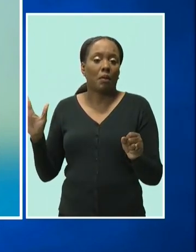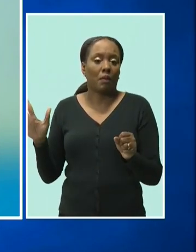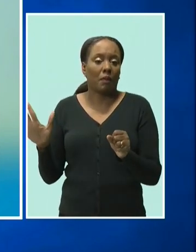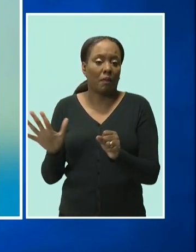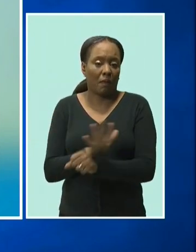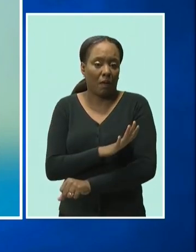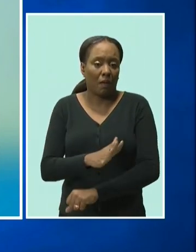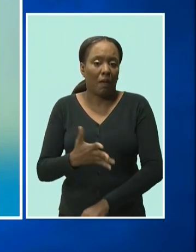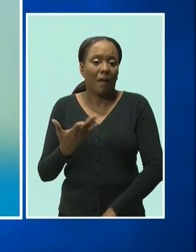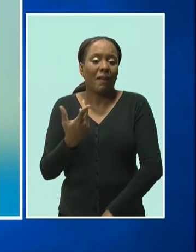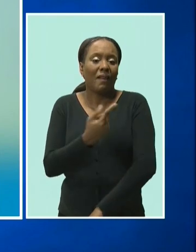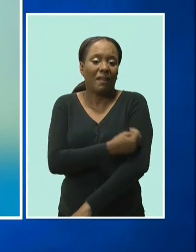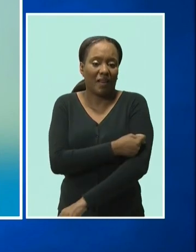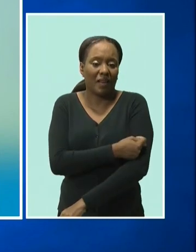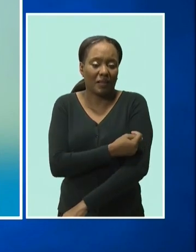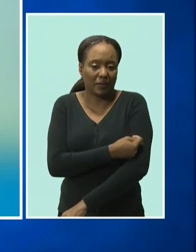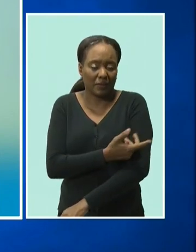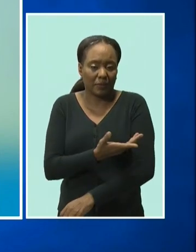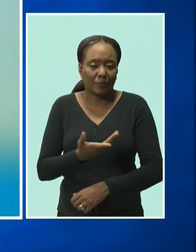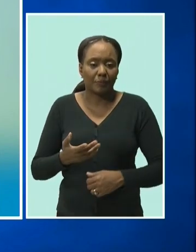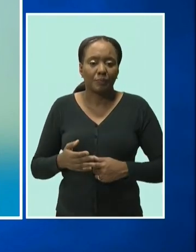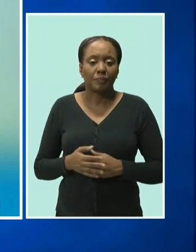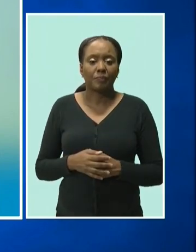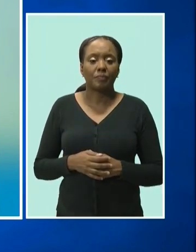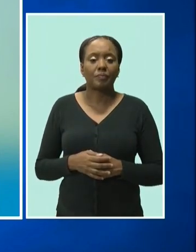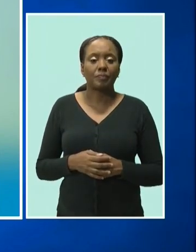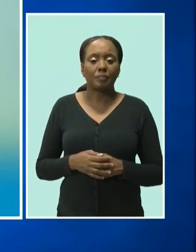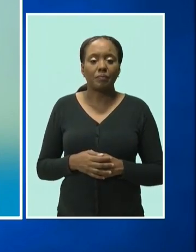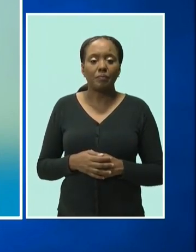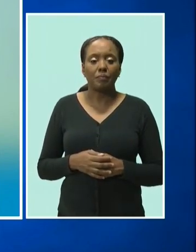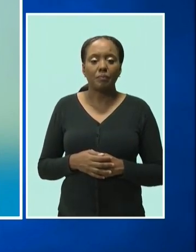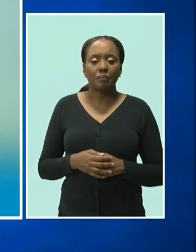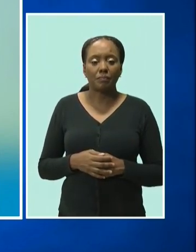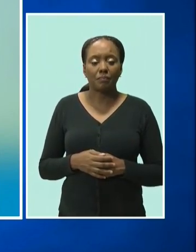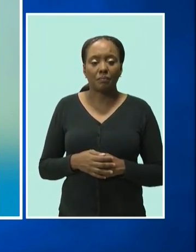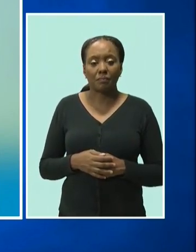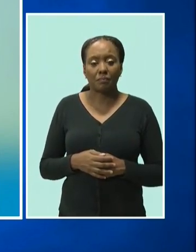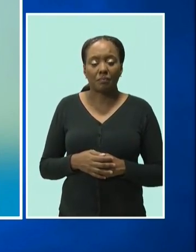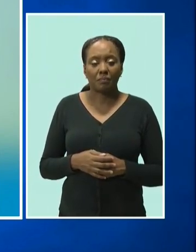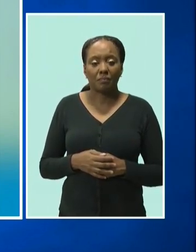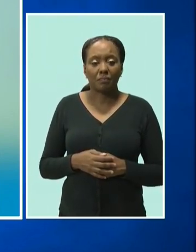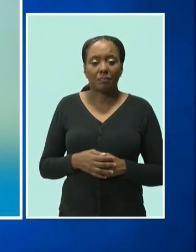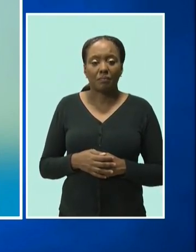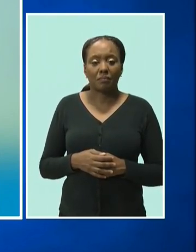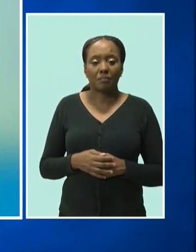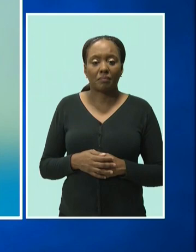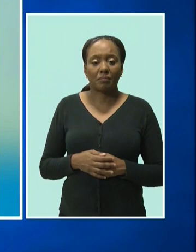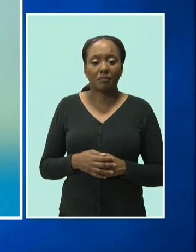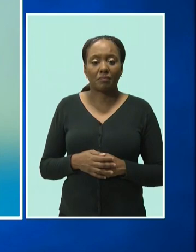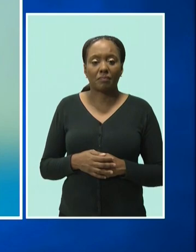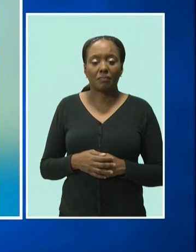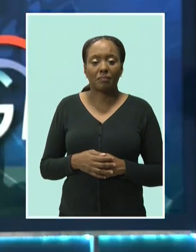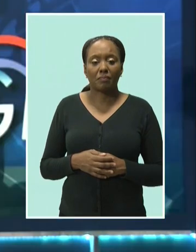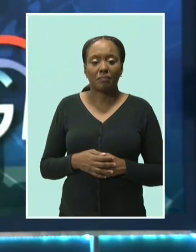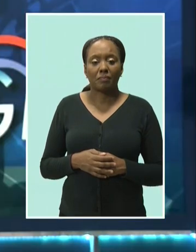% of the eligible population, have received their second doses and are fully vaccinated.